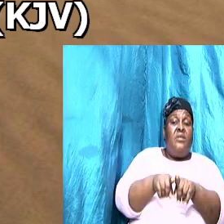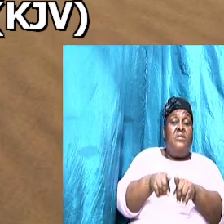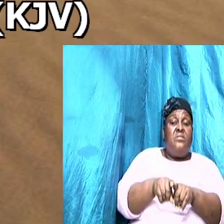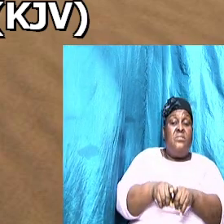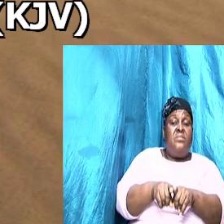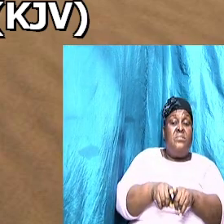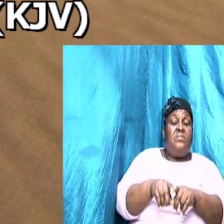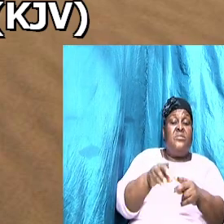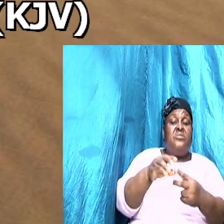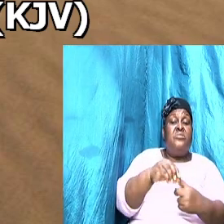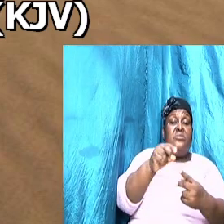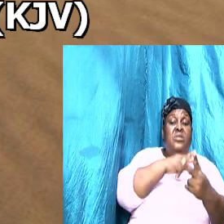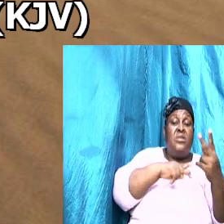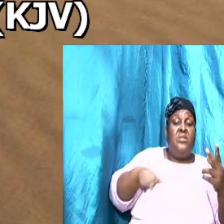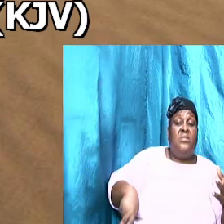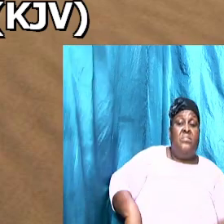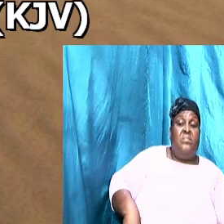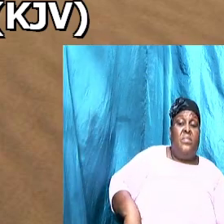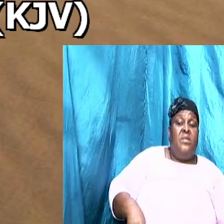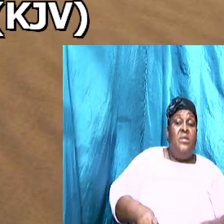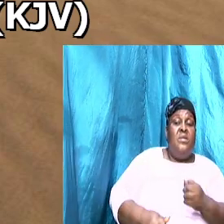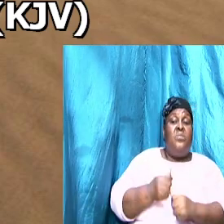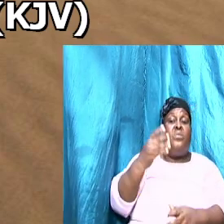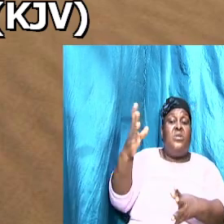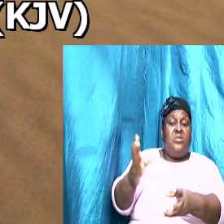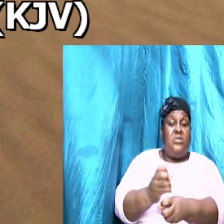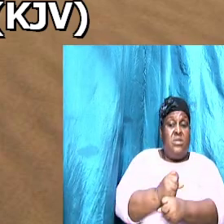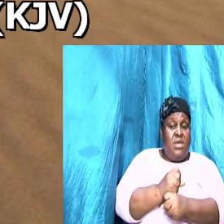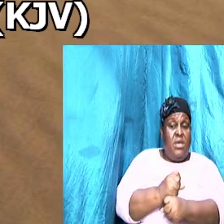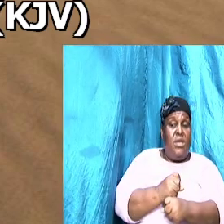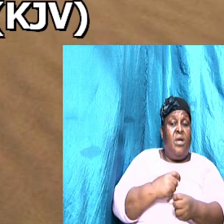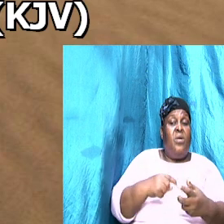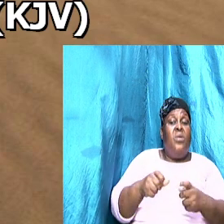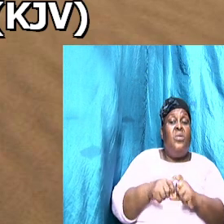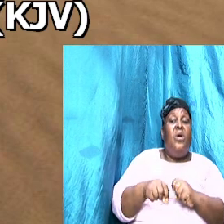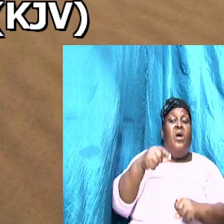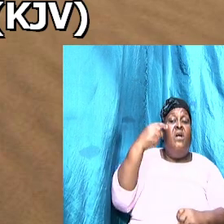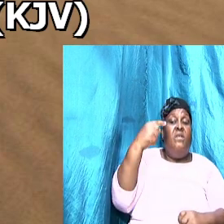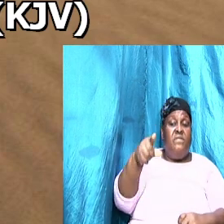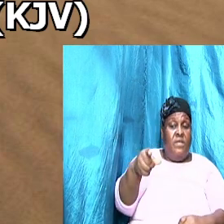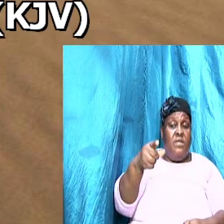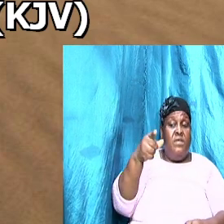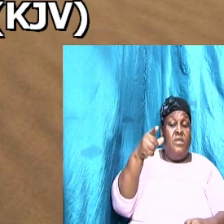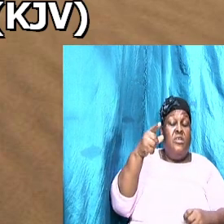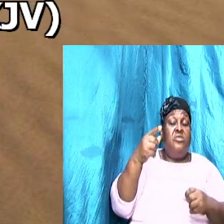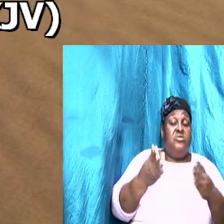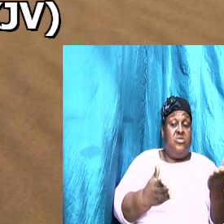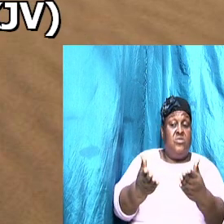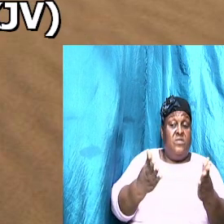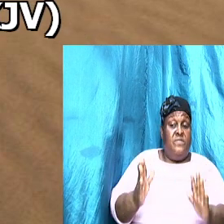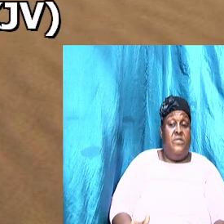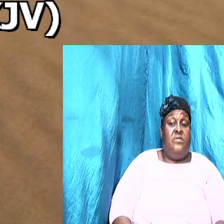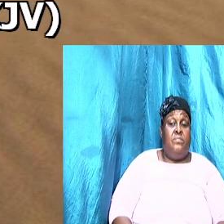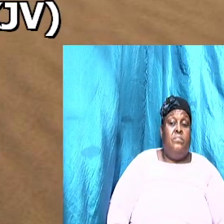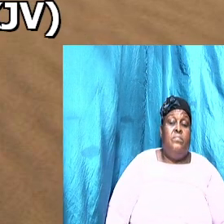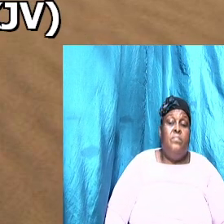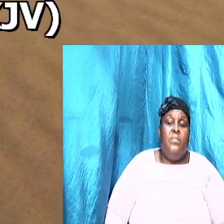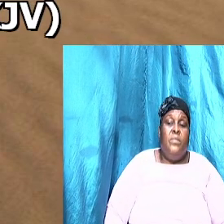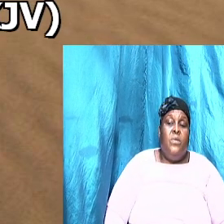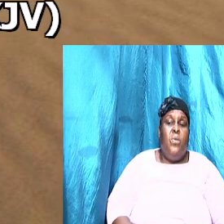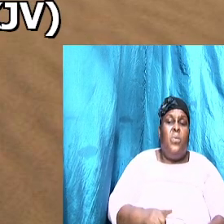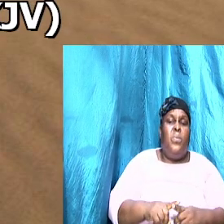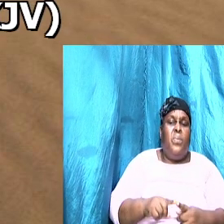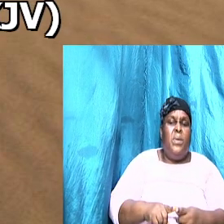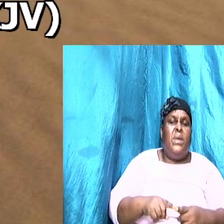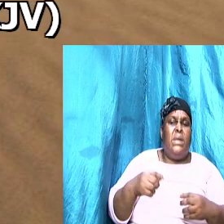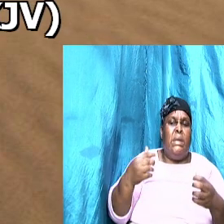a certain king which would take account of his servants? And